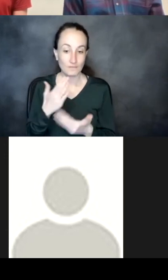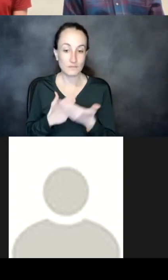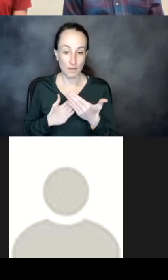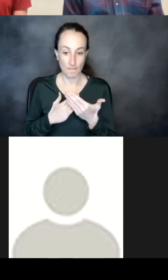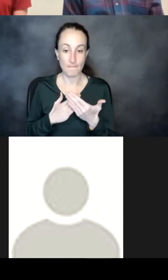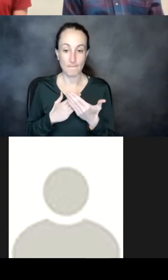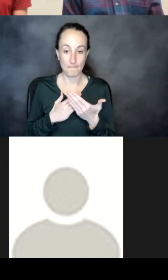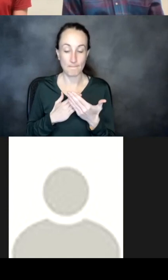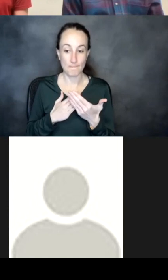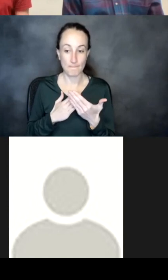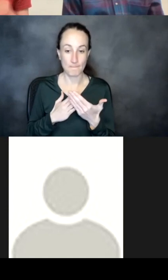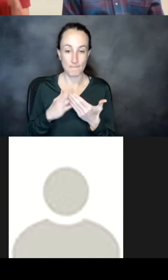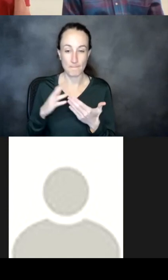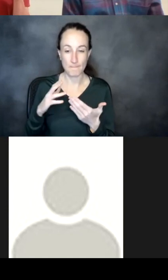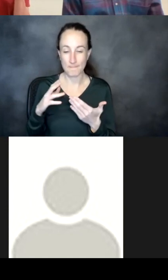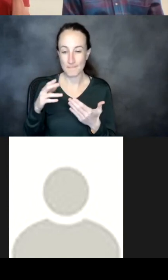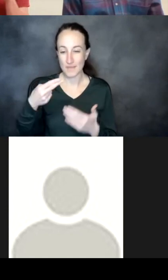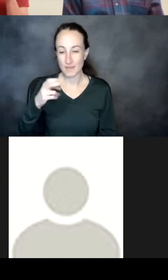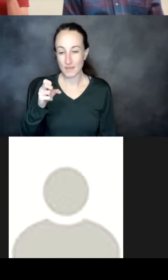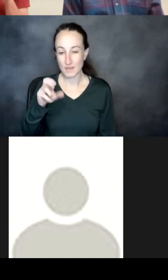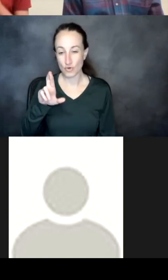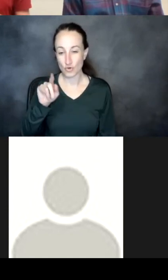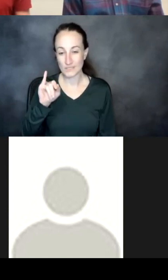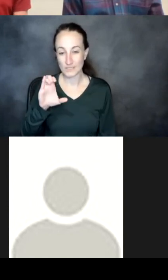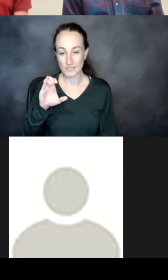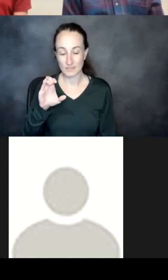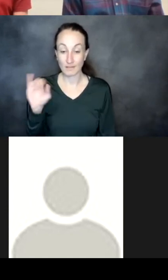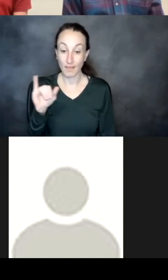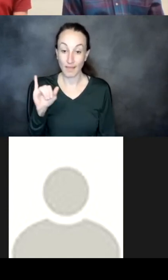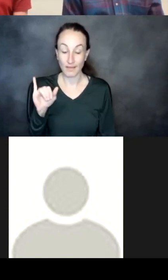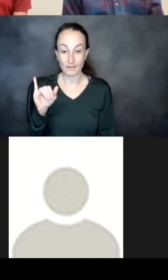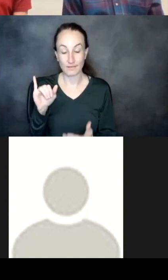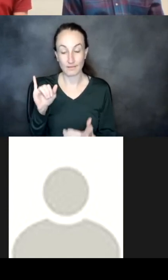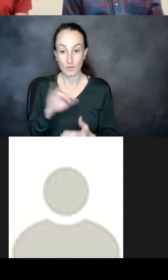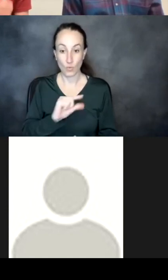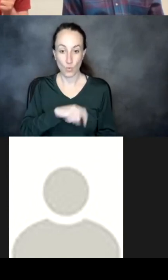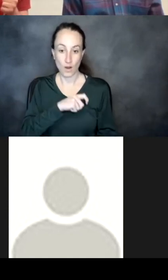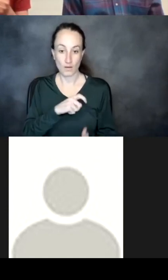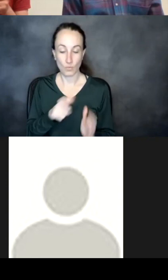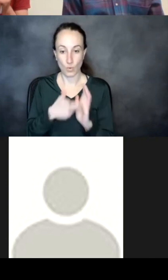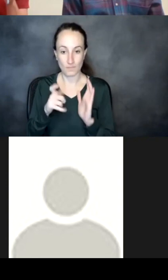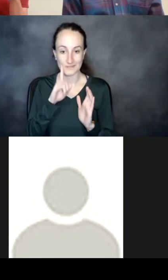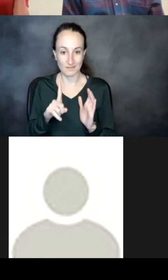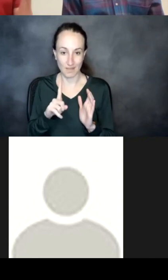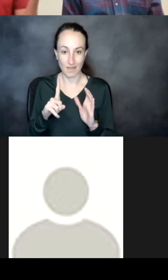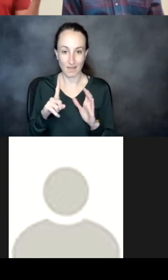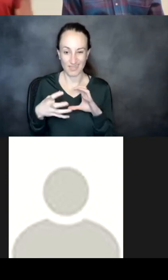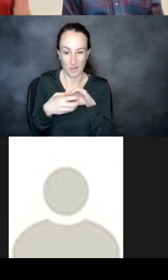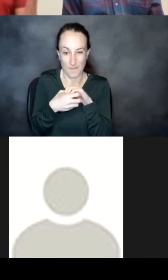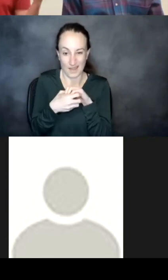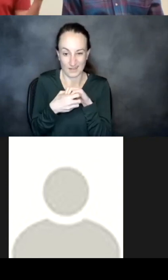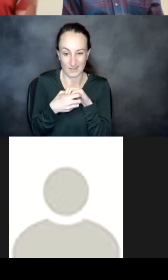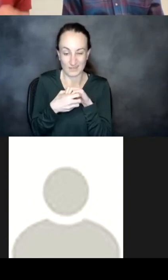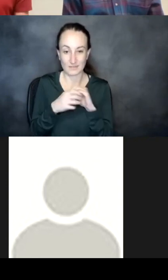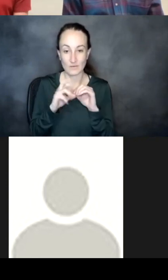heuristics like the the compactness of the the protein or maybe the radius of gyration sometimes you'd have